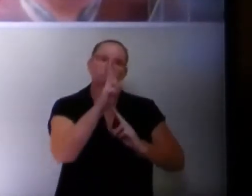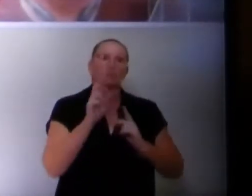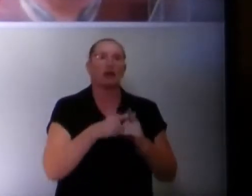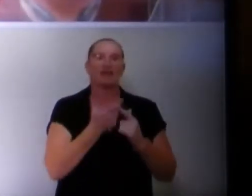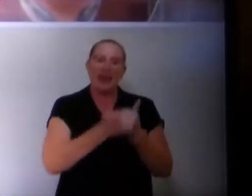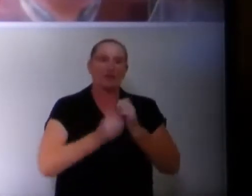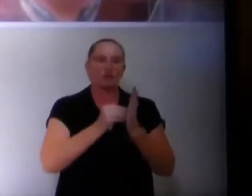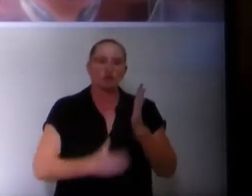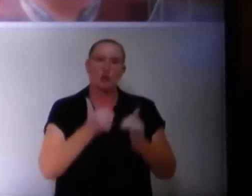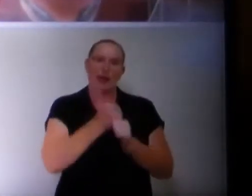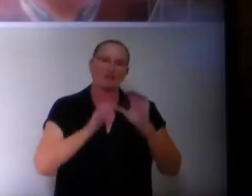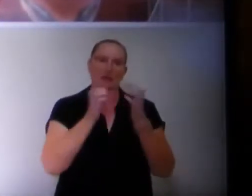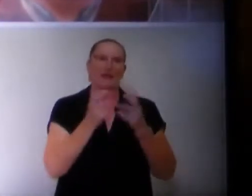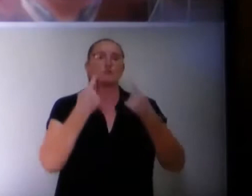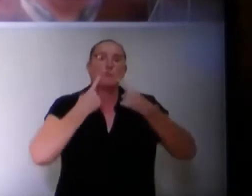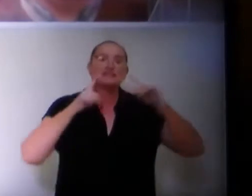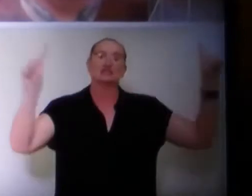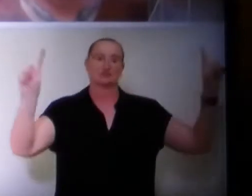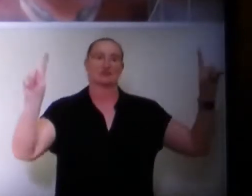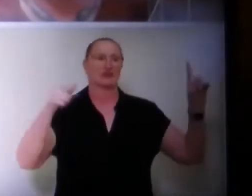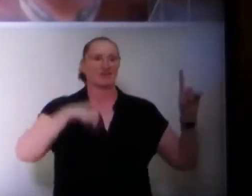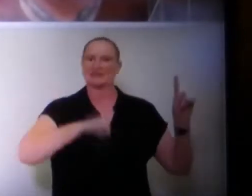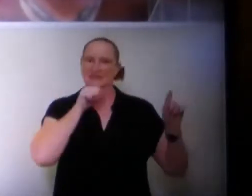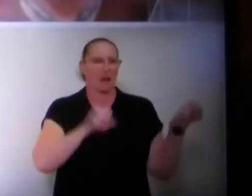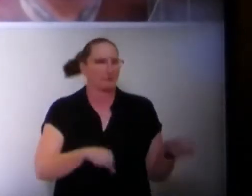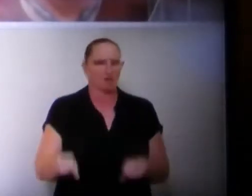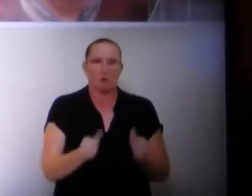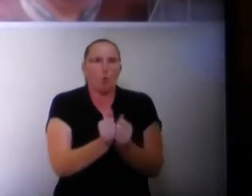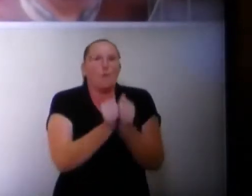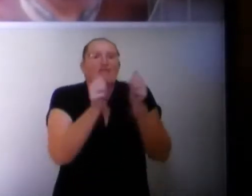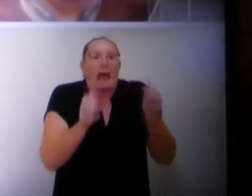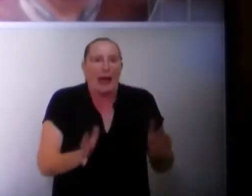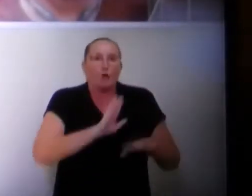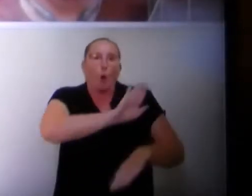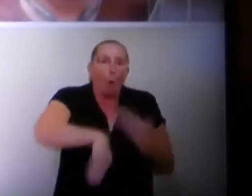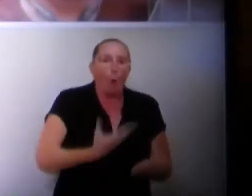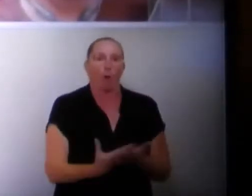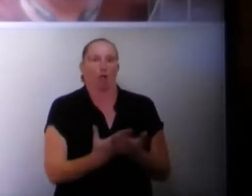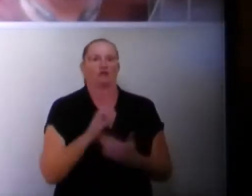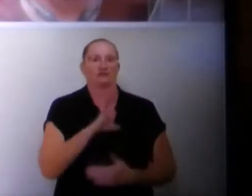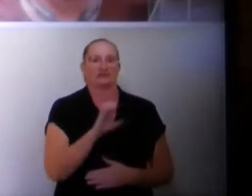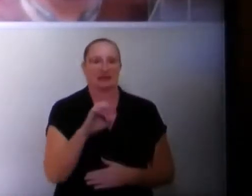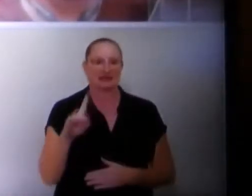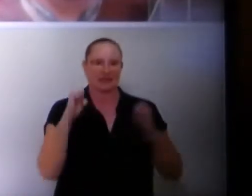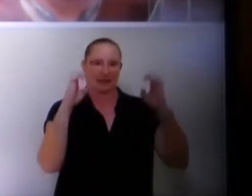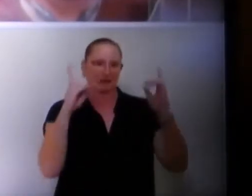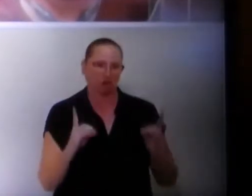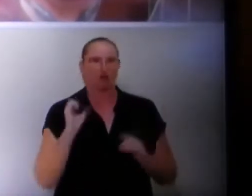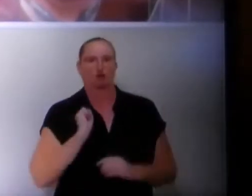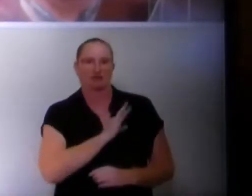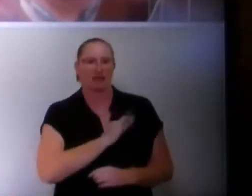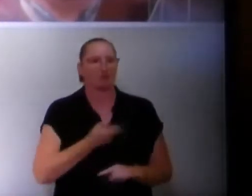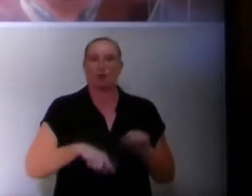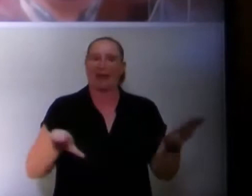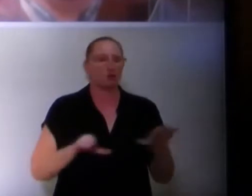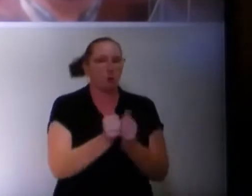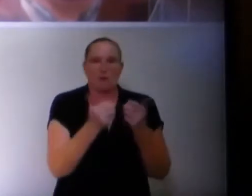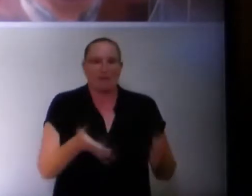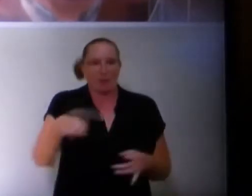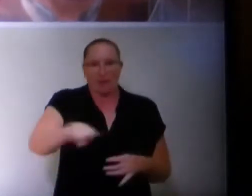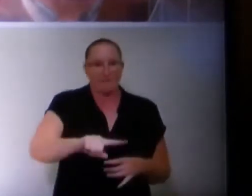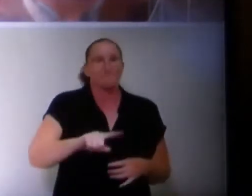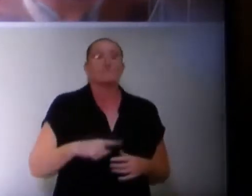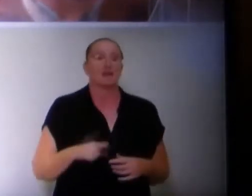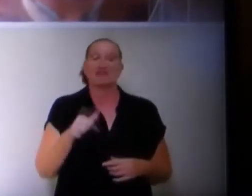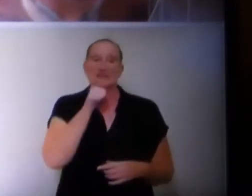in every classroom achieves success. This is not possible without all of your CCSD educators and staff. You can't do it without them.